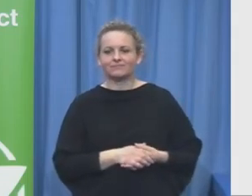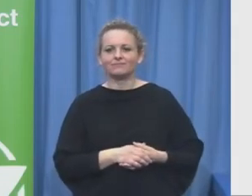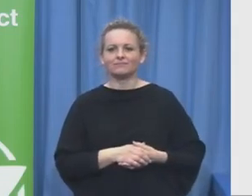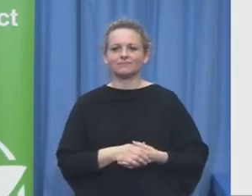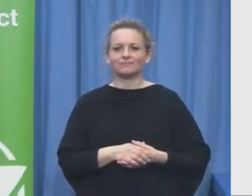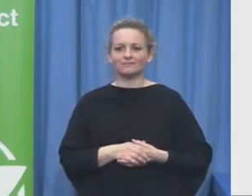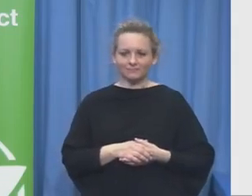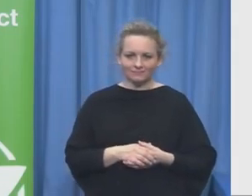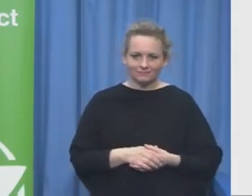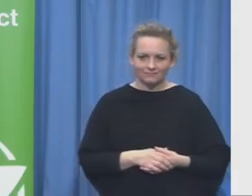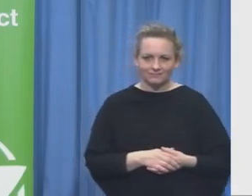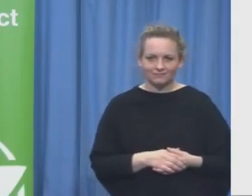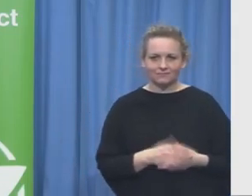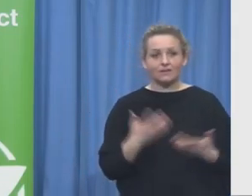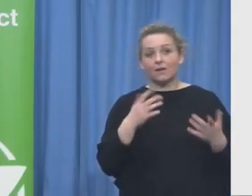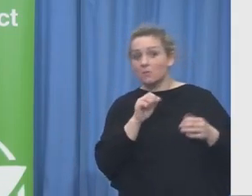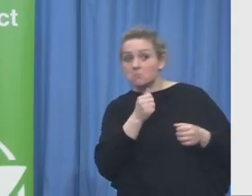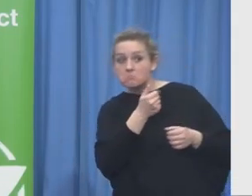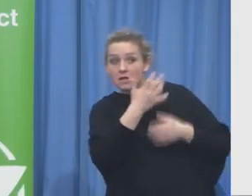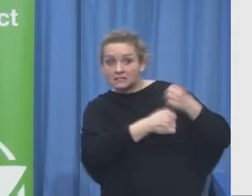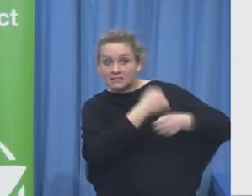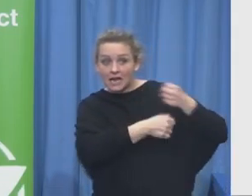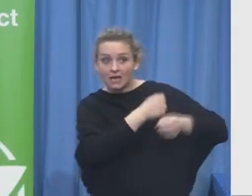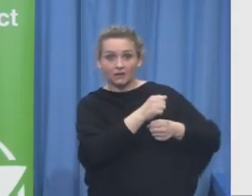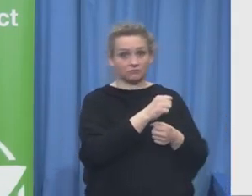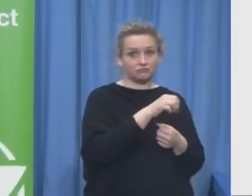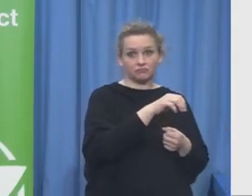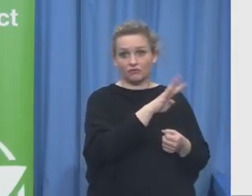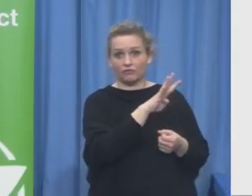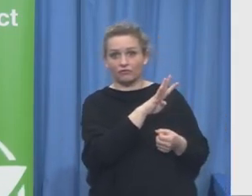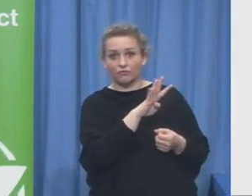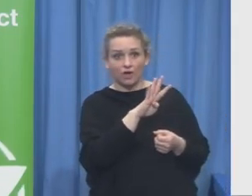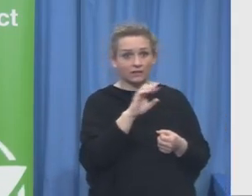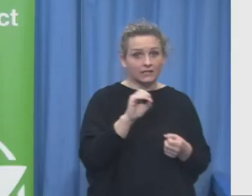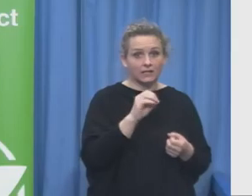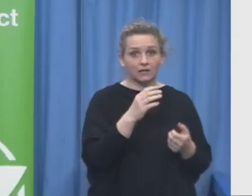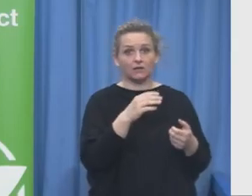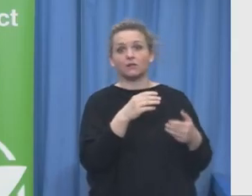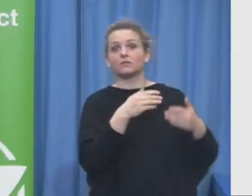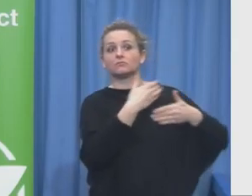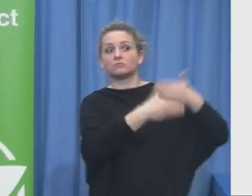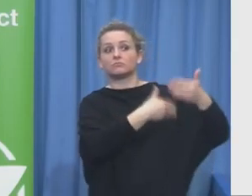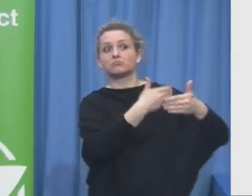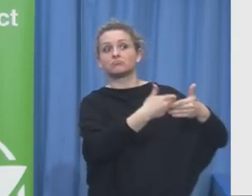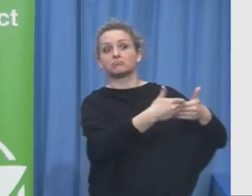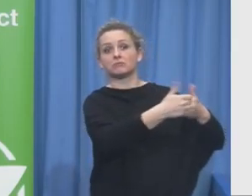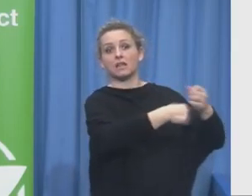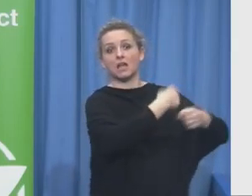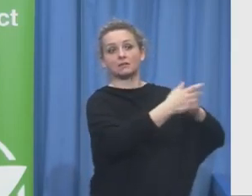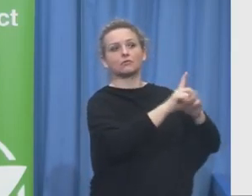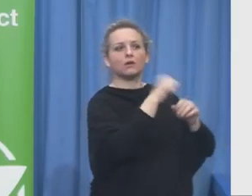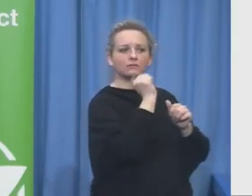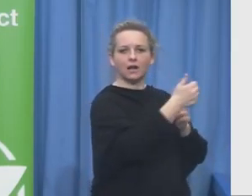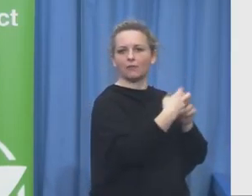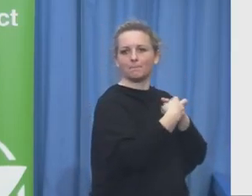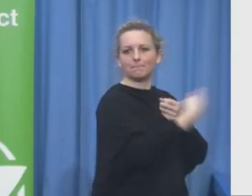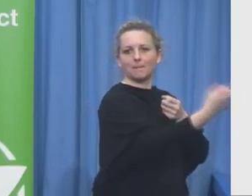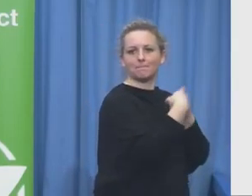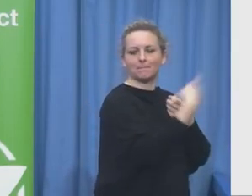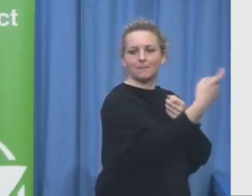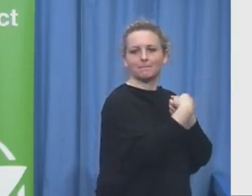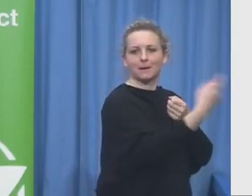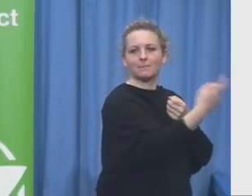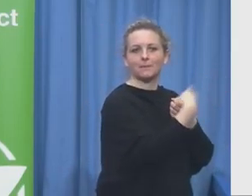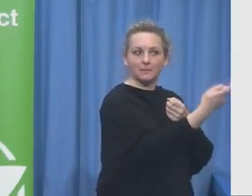is as important to make sure that the partnership and the initiative will be successful and I would also highly recommend